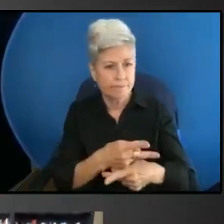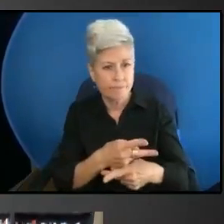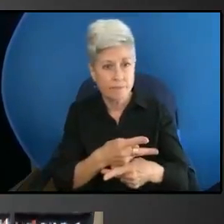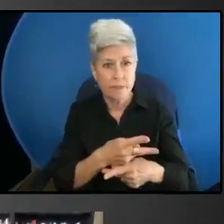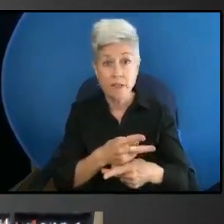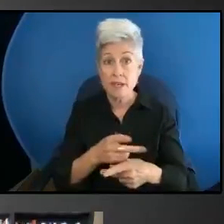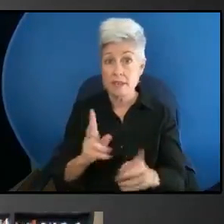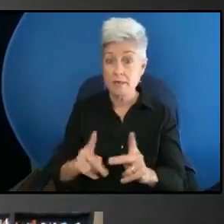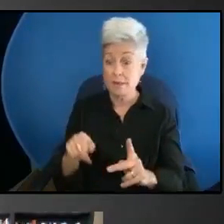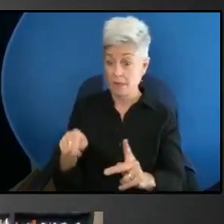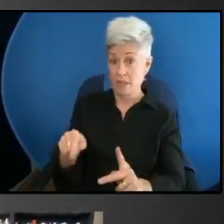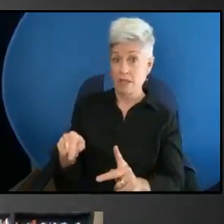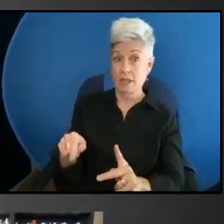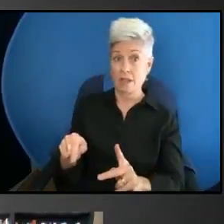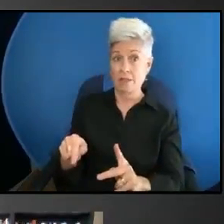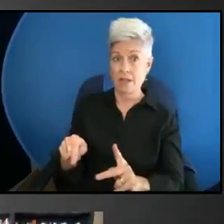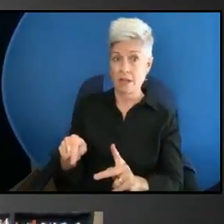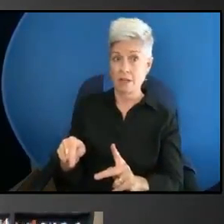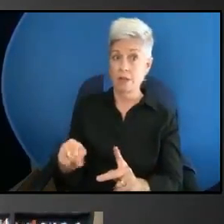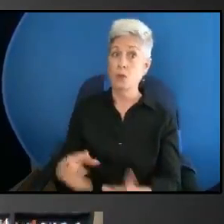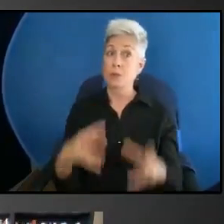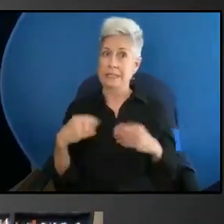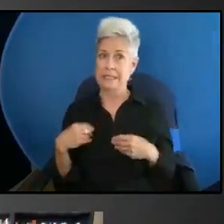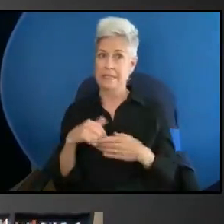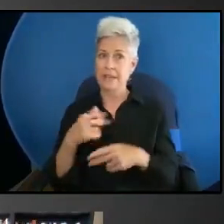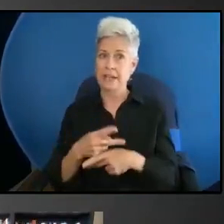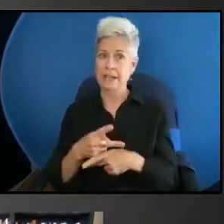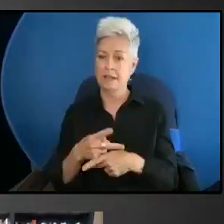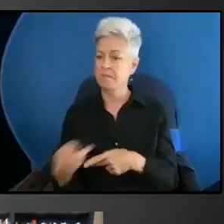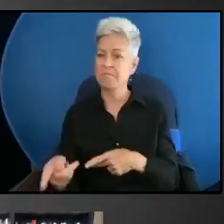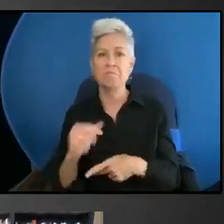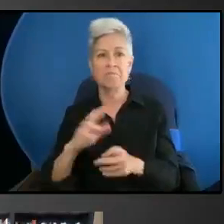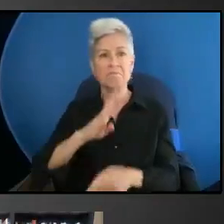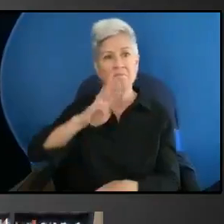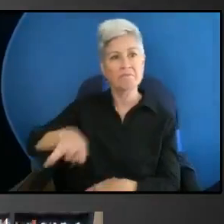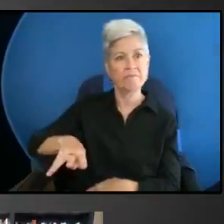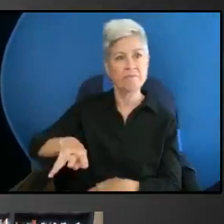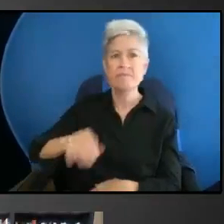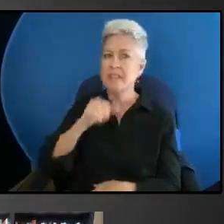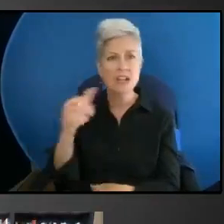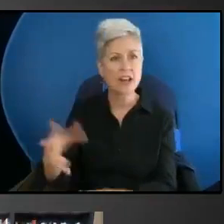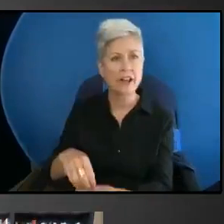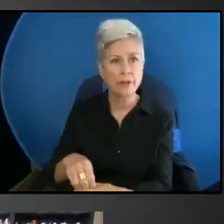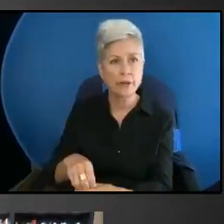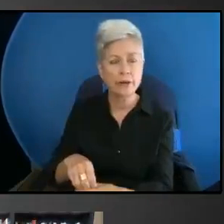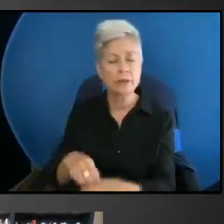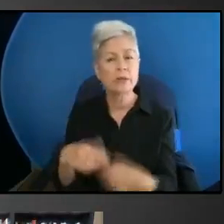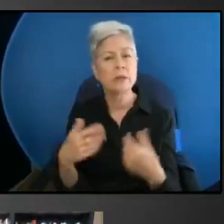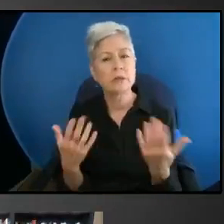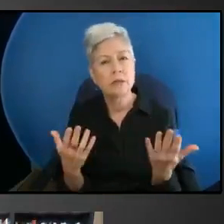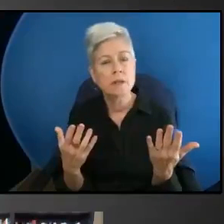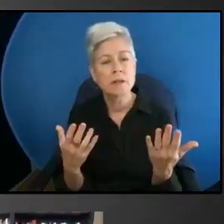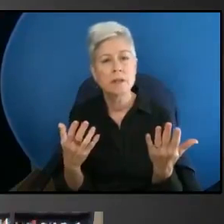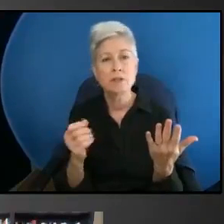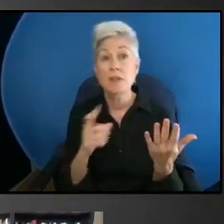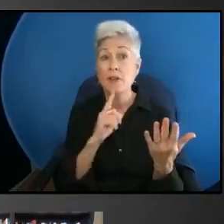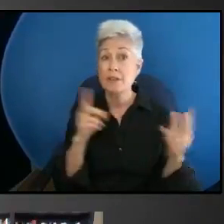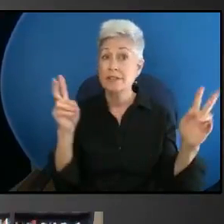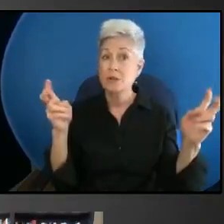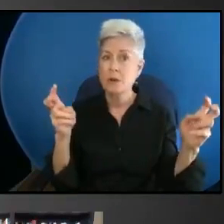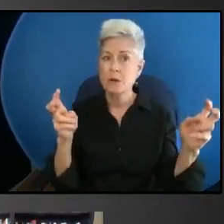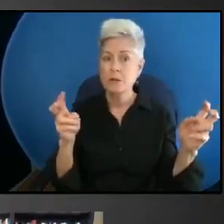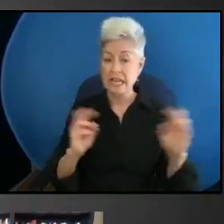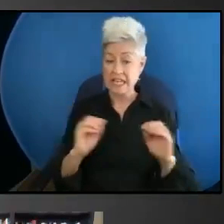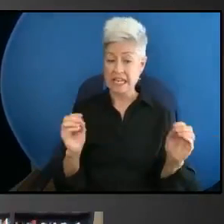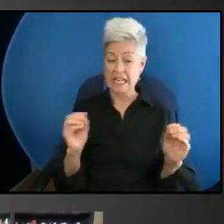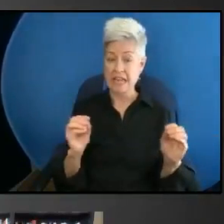the care are not incorporated. And there's a mantra in the disability world, nothing about us without us. Could you talk about